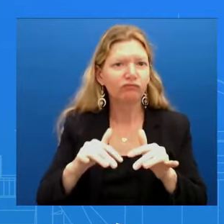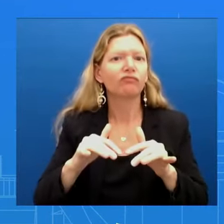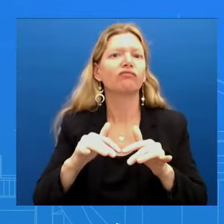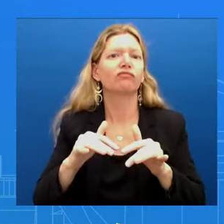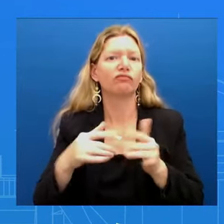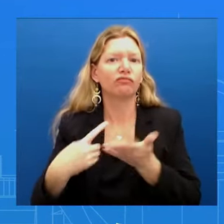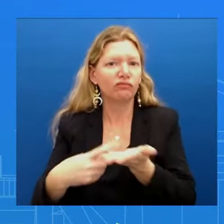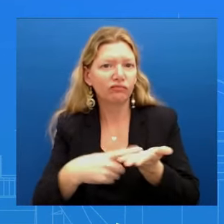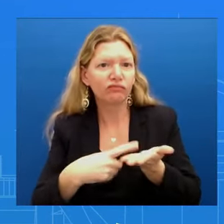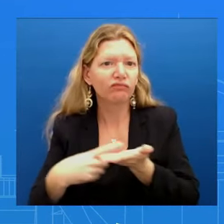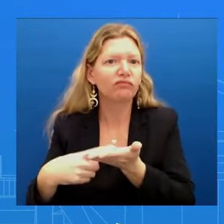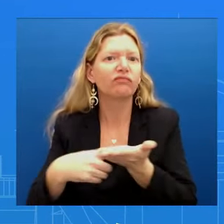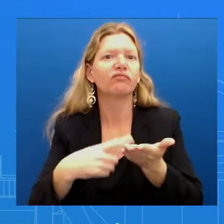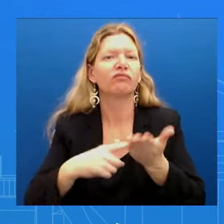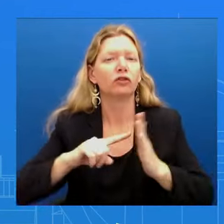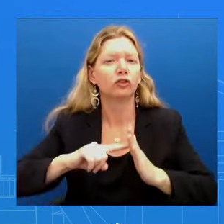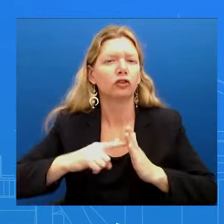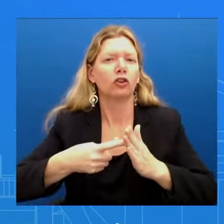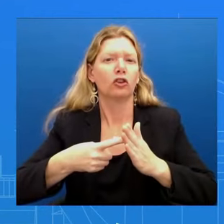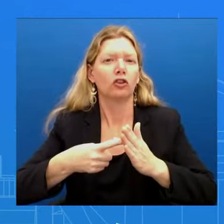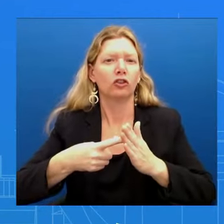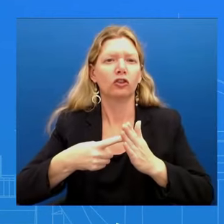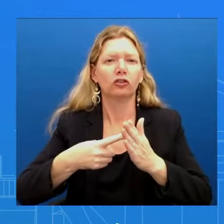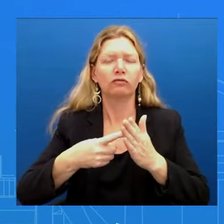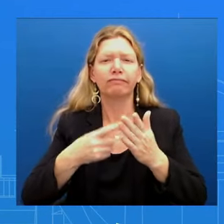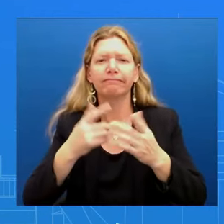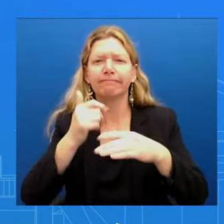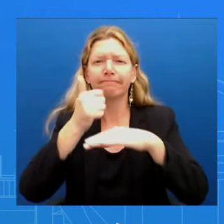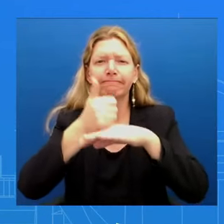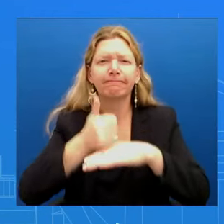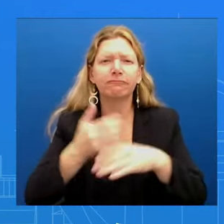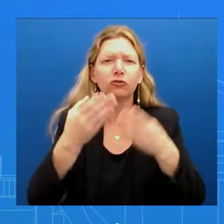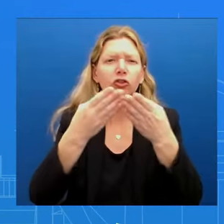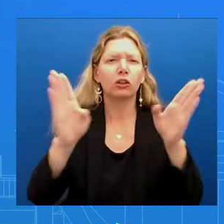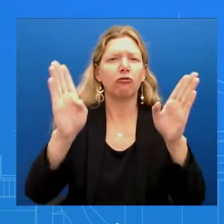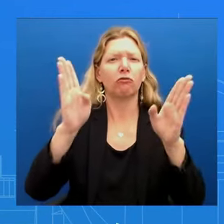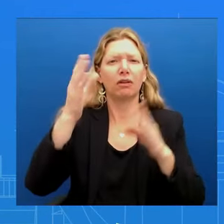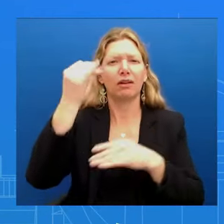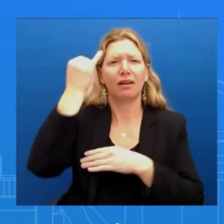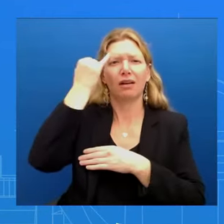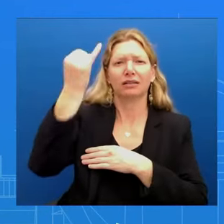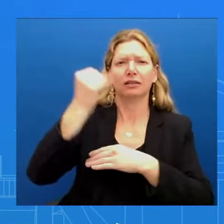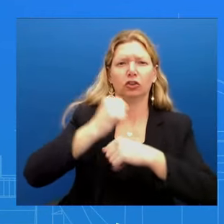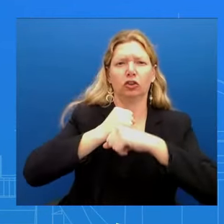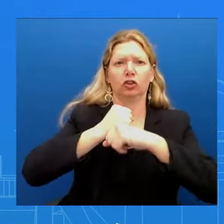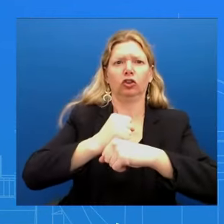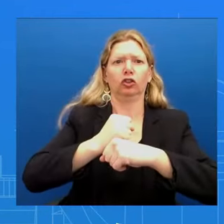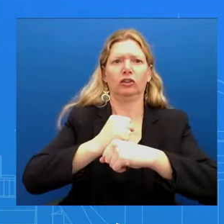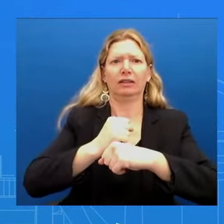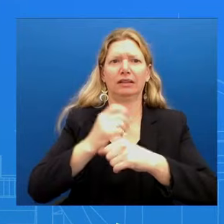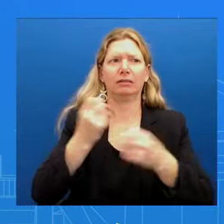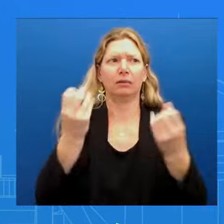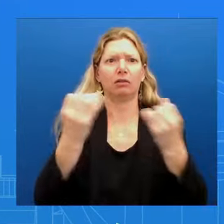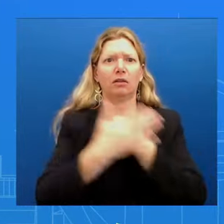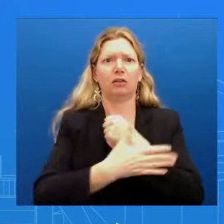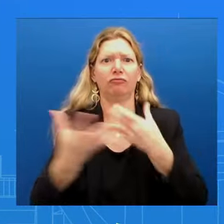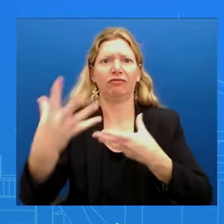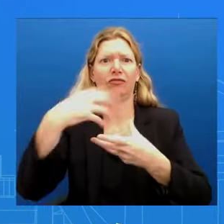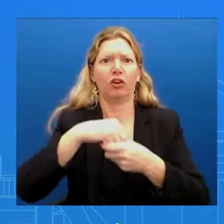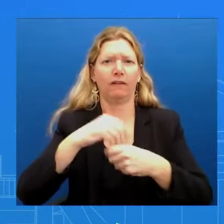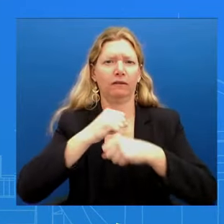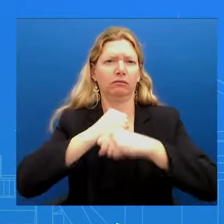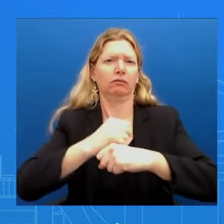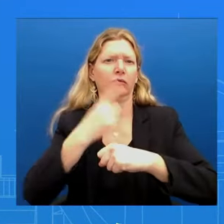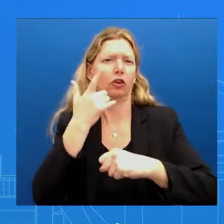multinational security force could look like and how it would operate and it's a Entry-level discussion. I have no doubt that there'll be follow-on